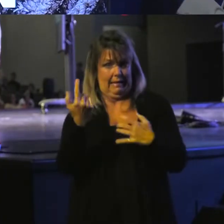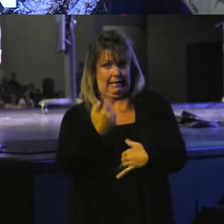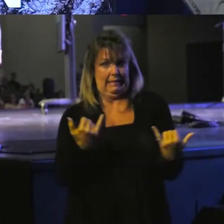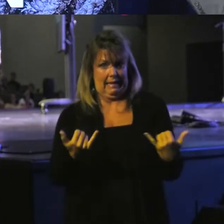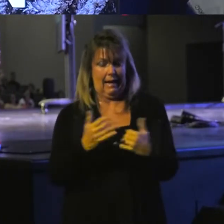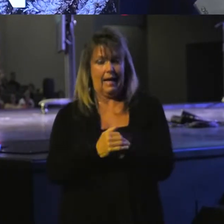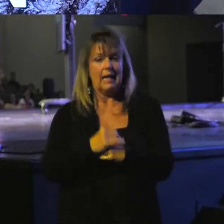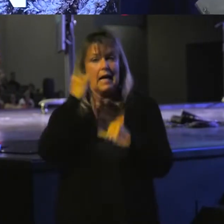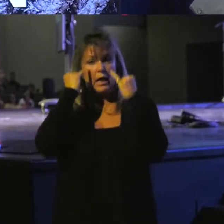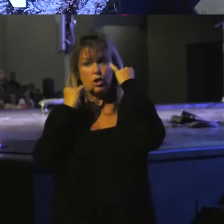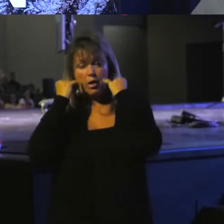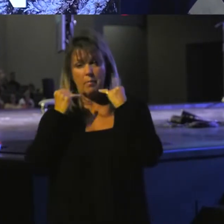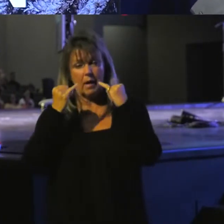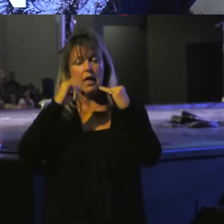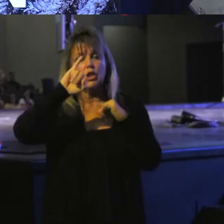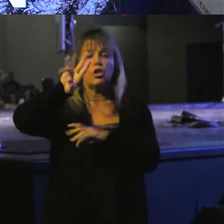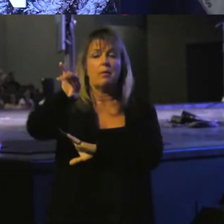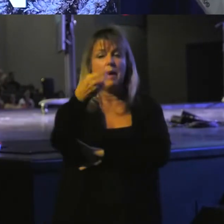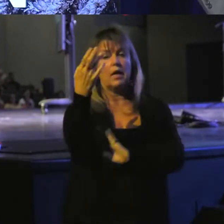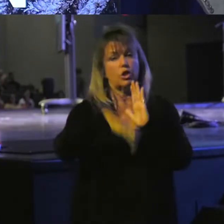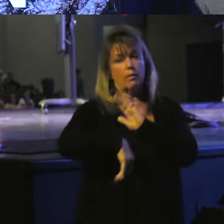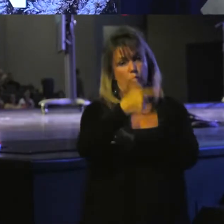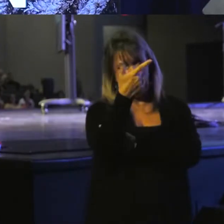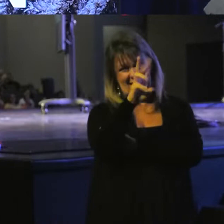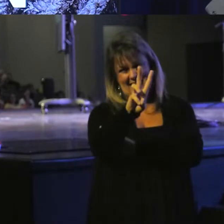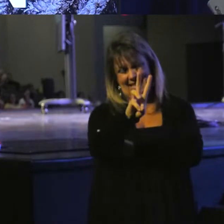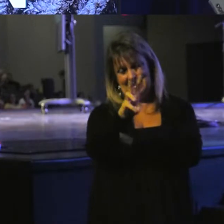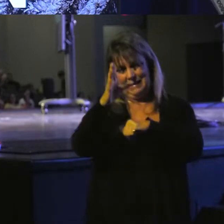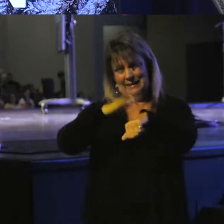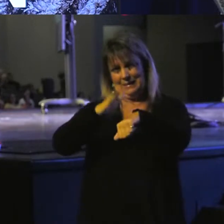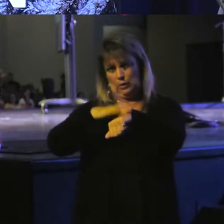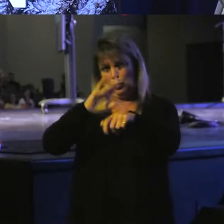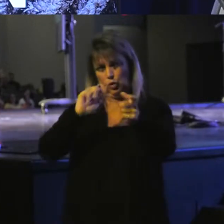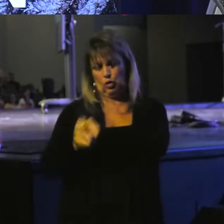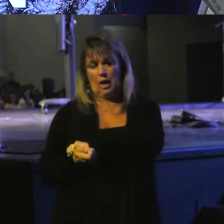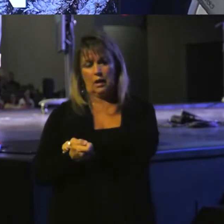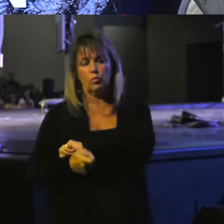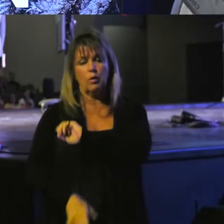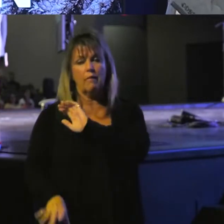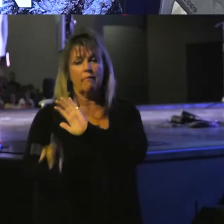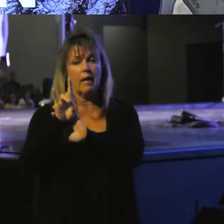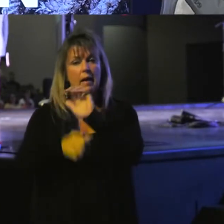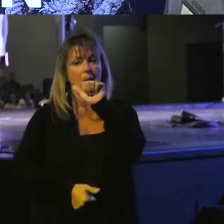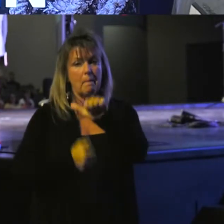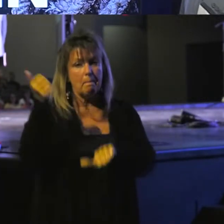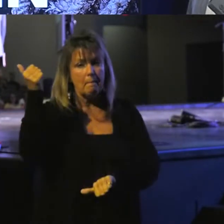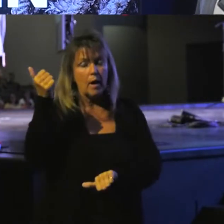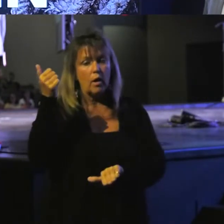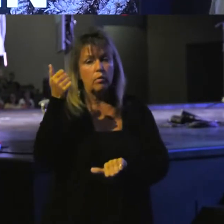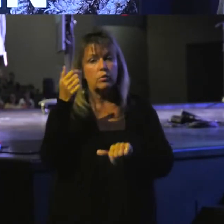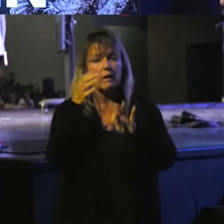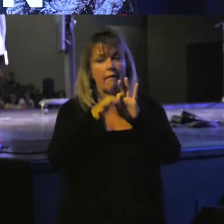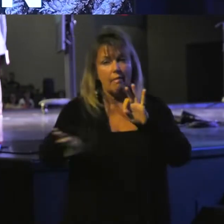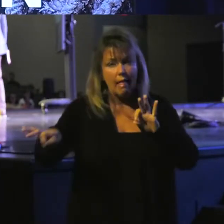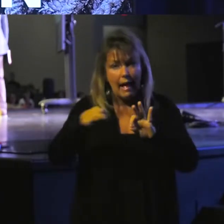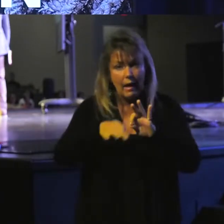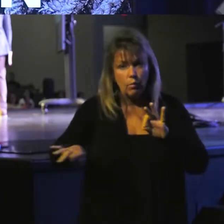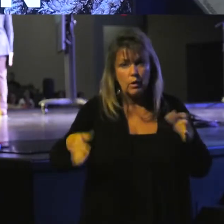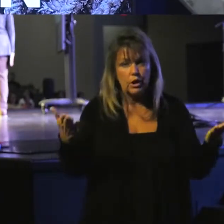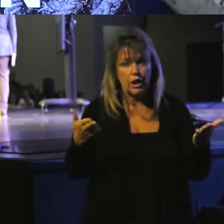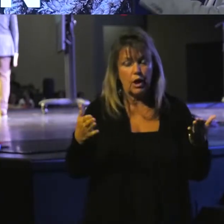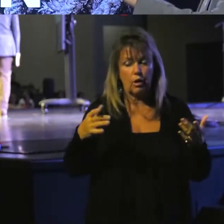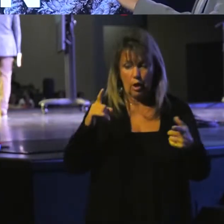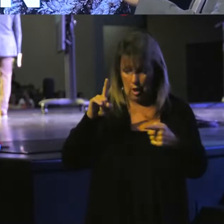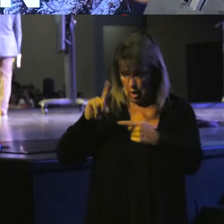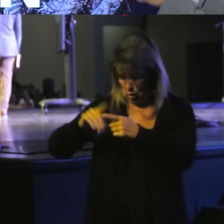because Jeremiah chapter 26 signals a change. We find that most of the language here and